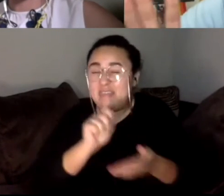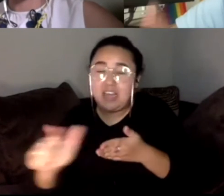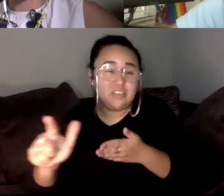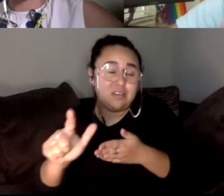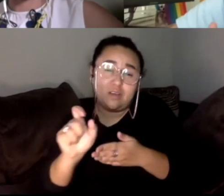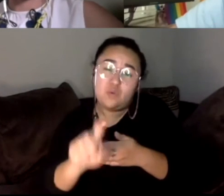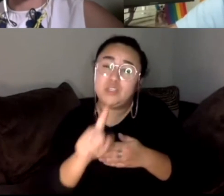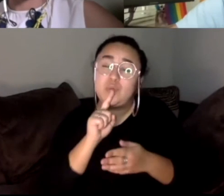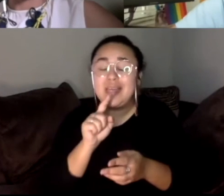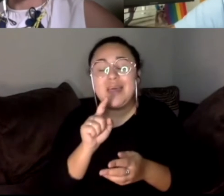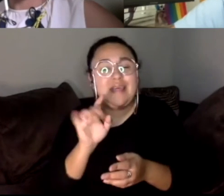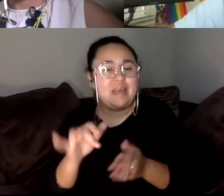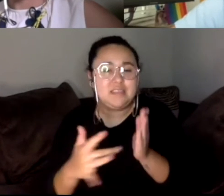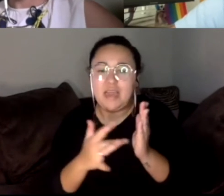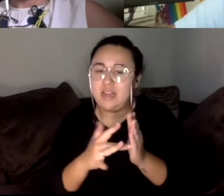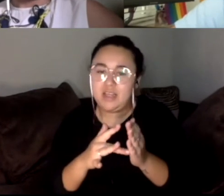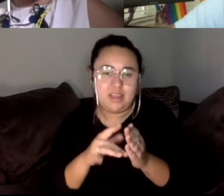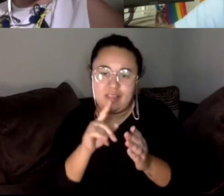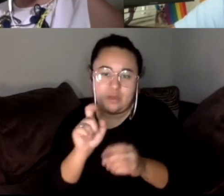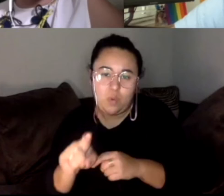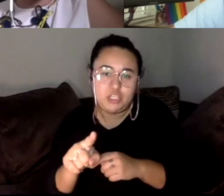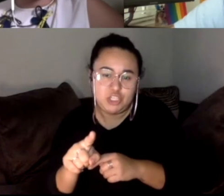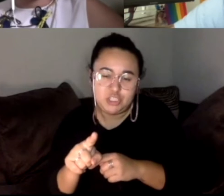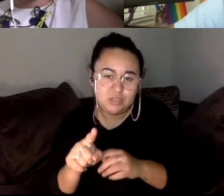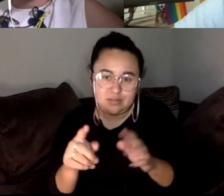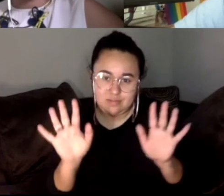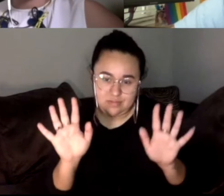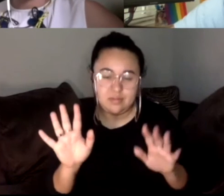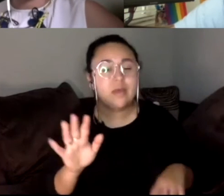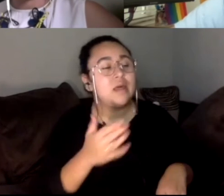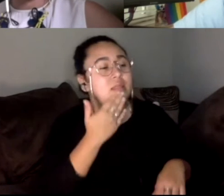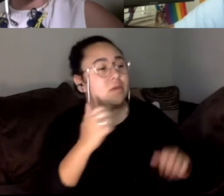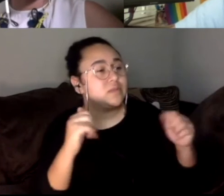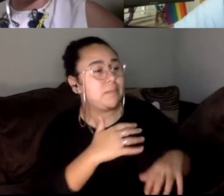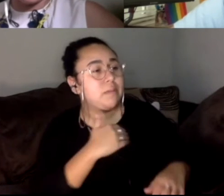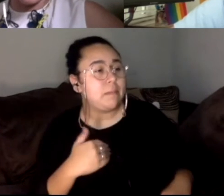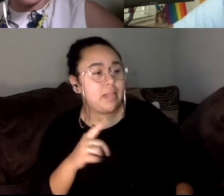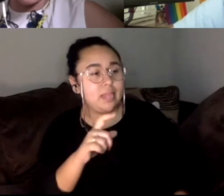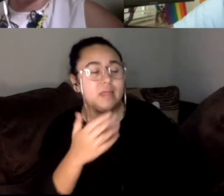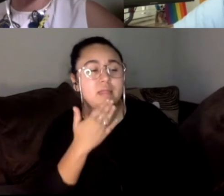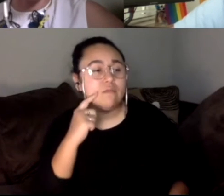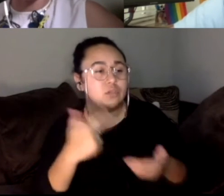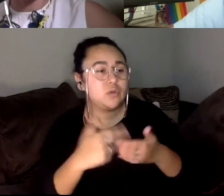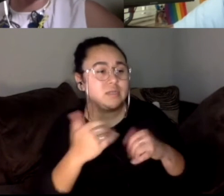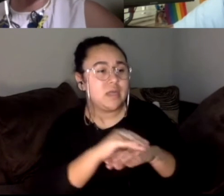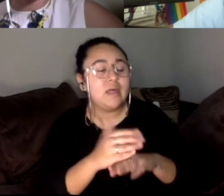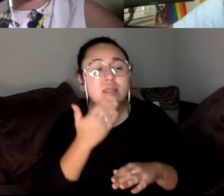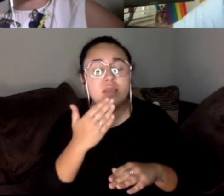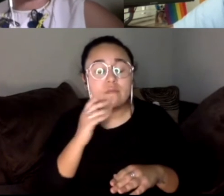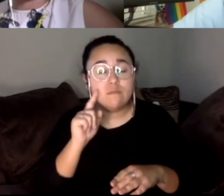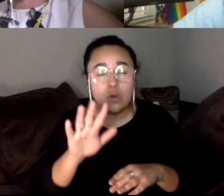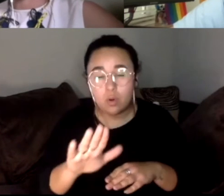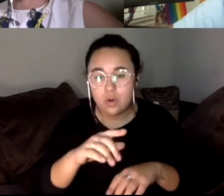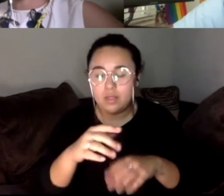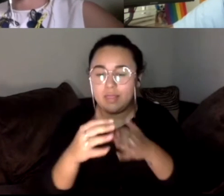technically what the question is at this point. Yes, thank you so much Assembly Member Lee. Thank you for joining us tonight. And also, of course, thank you for your